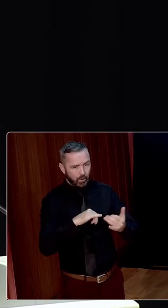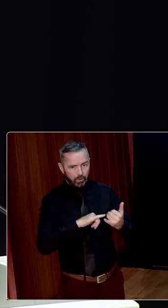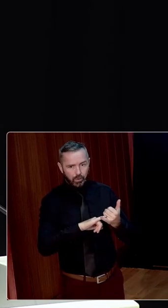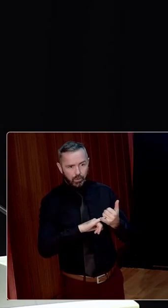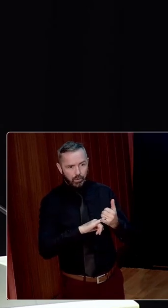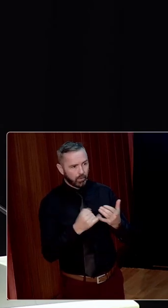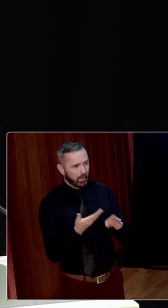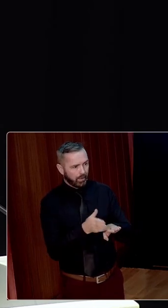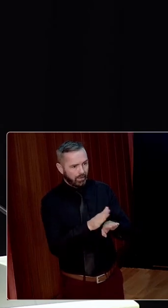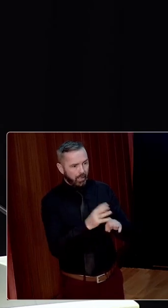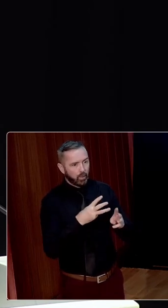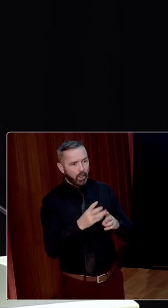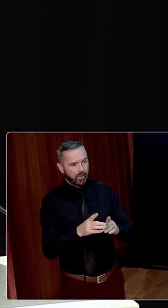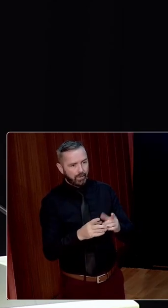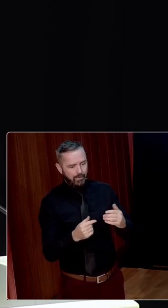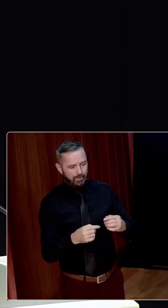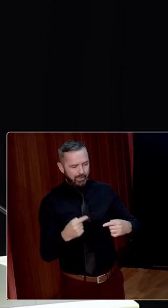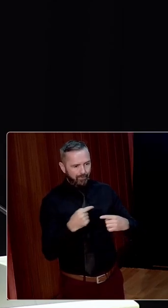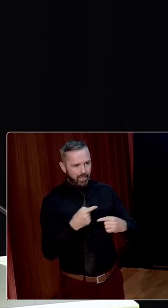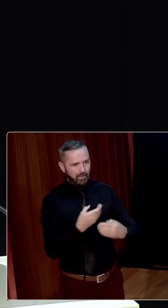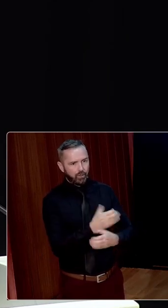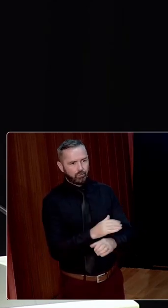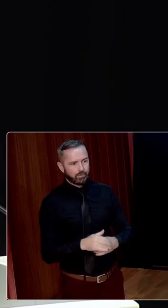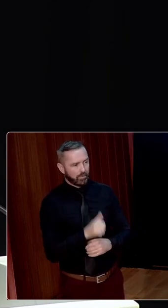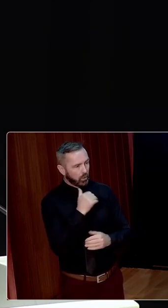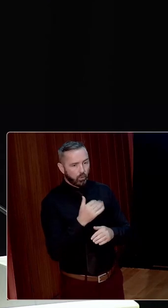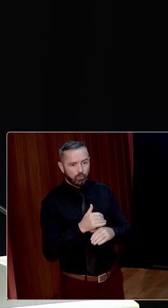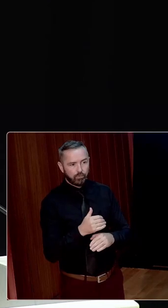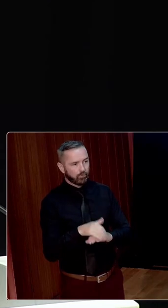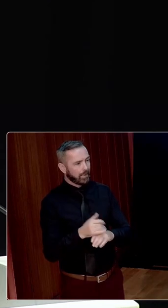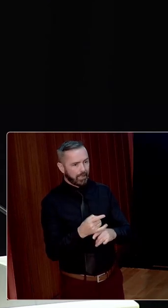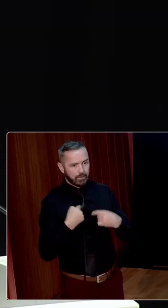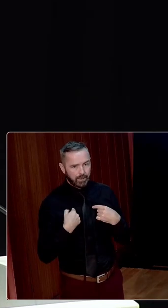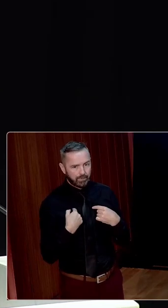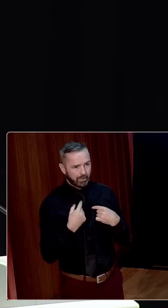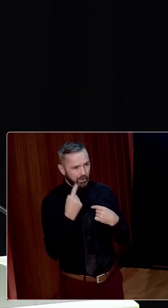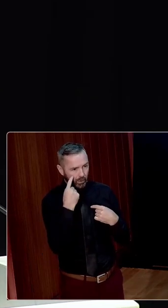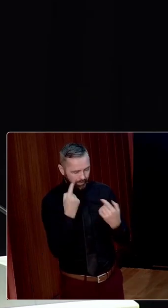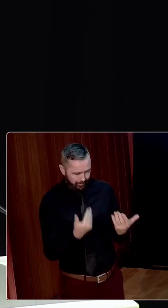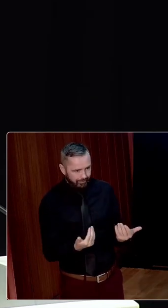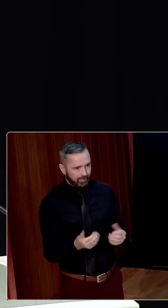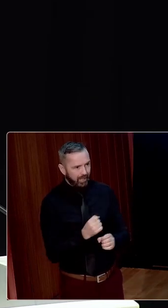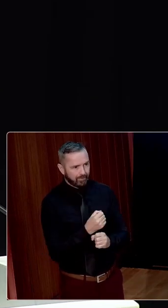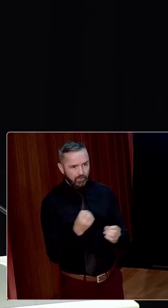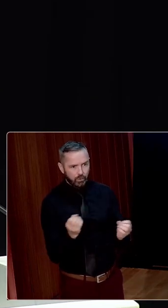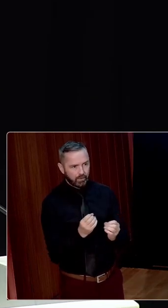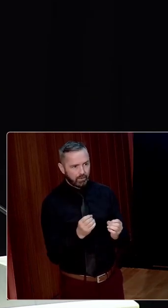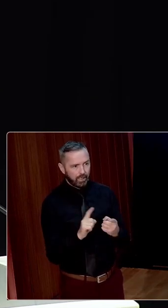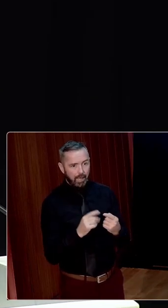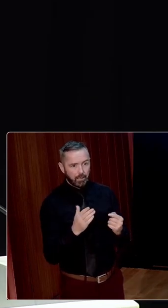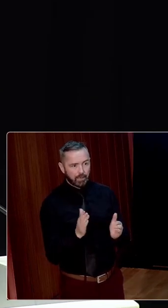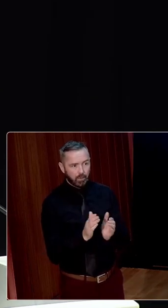was lost while defending it. I have no friends to give me any assistance and I see nothing before me, and my small, nothing before me